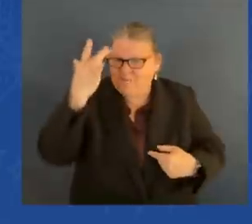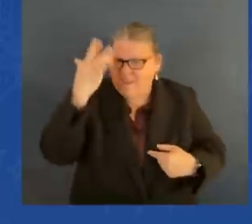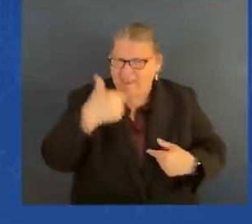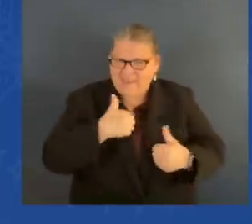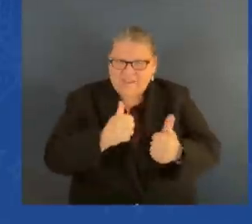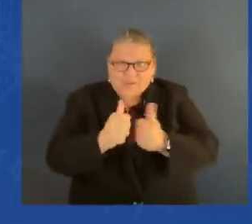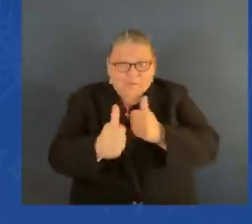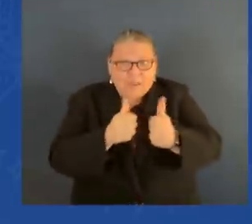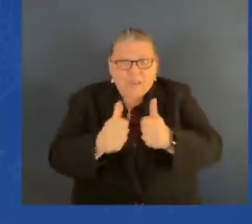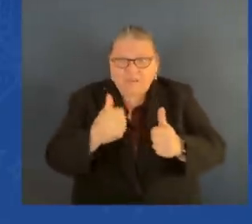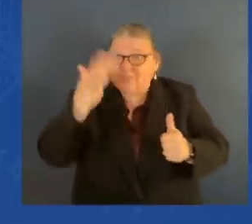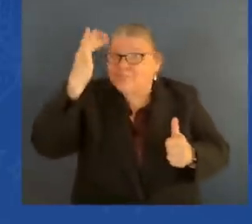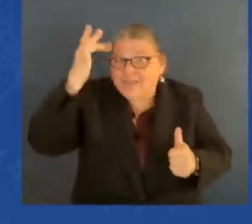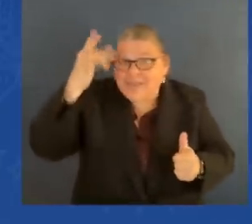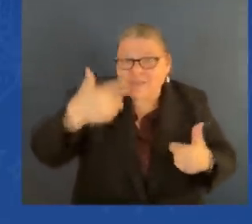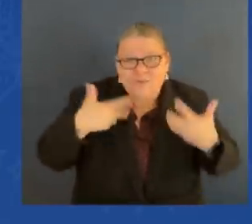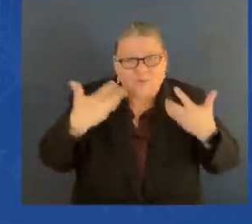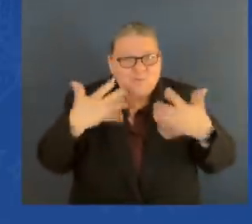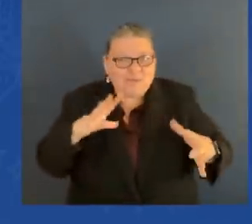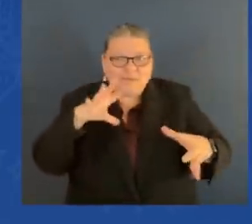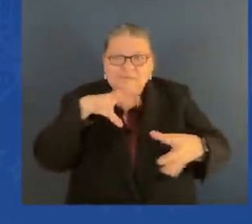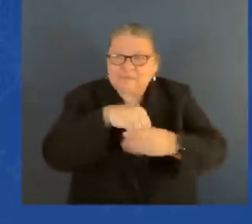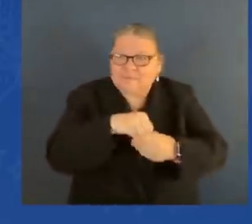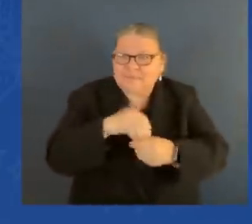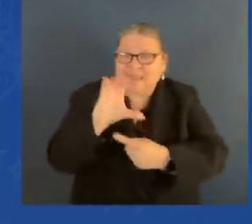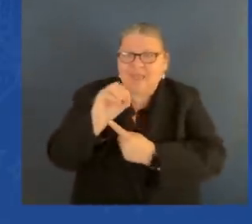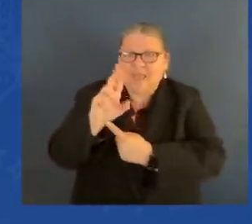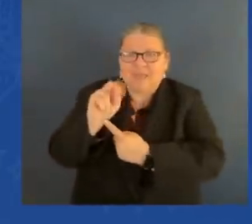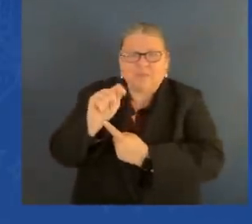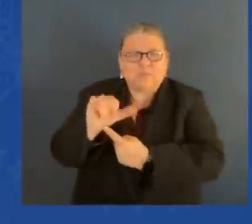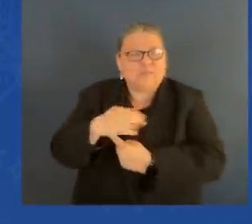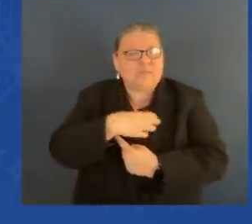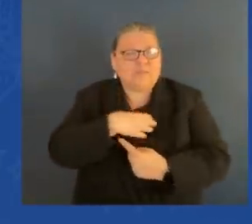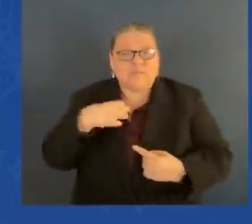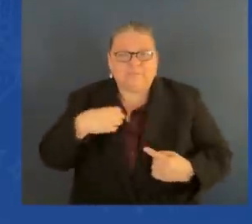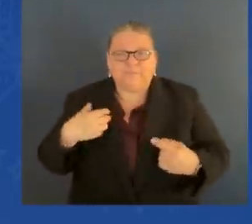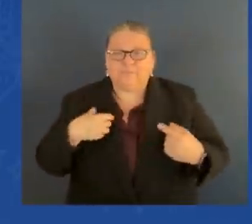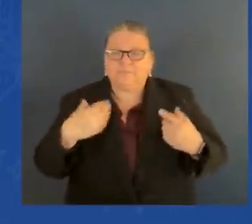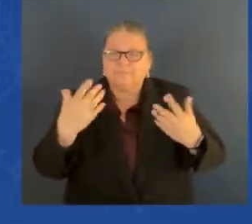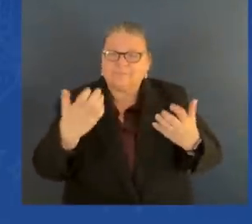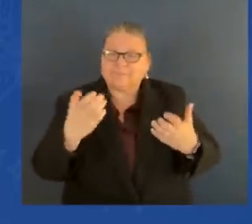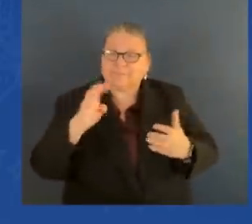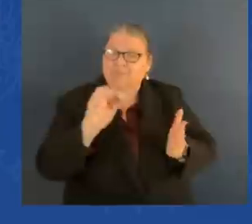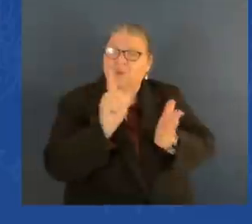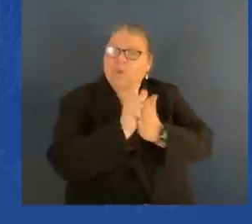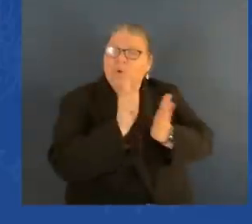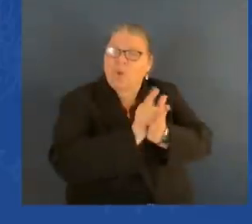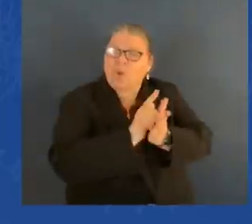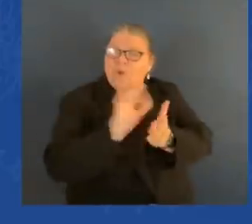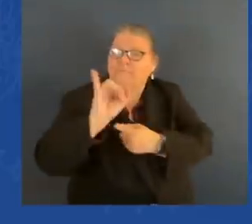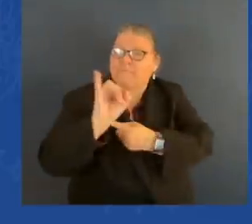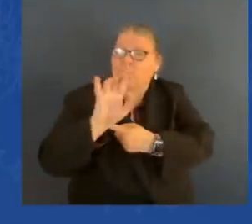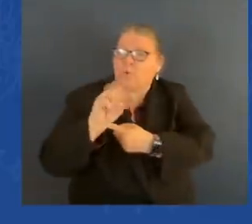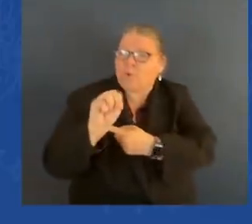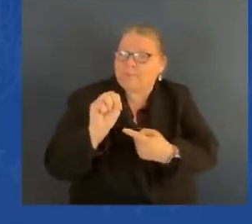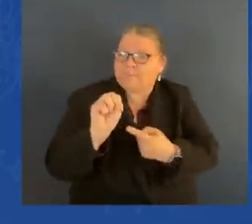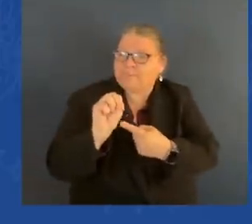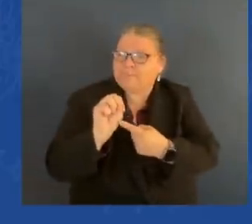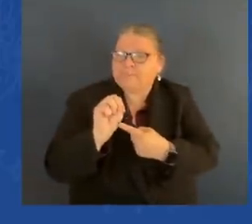I wanted — I was just setting up a law firm as a young senator. As a young man, I should say. And so, what happened was,